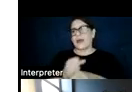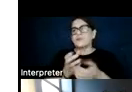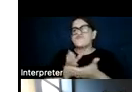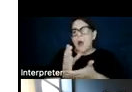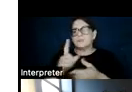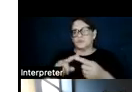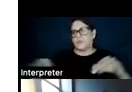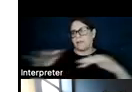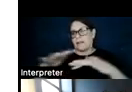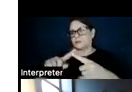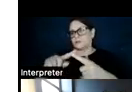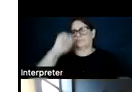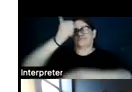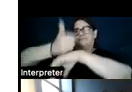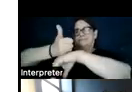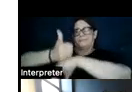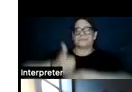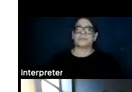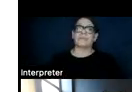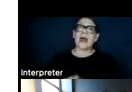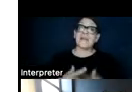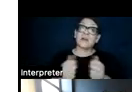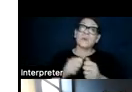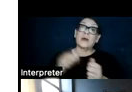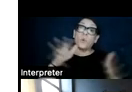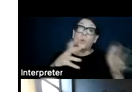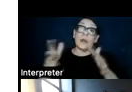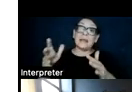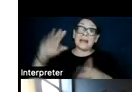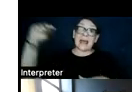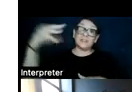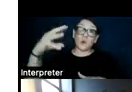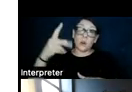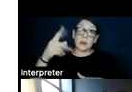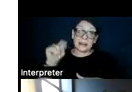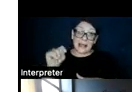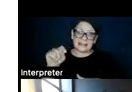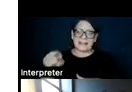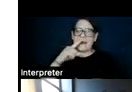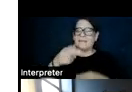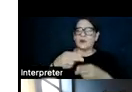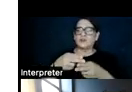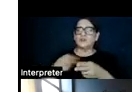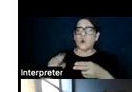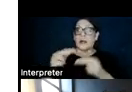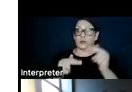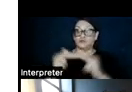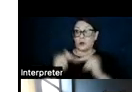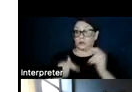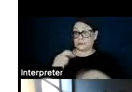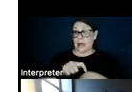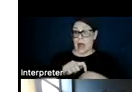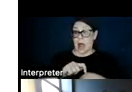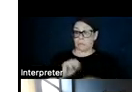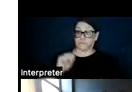And then wind and solar power plants have this very short construction time that